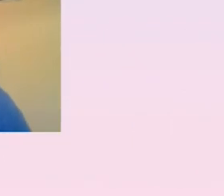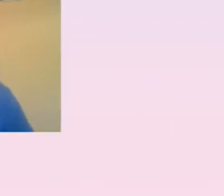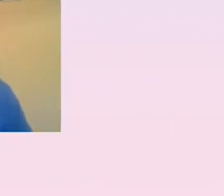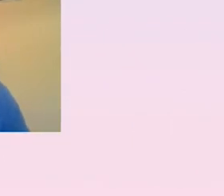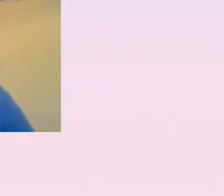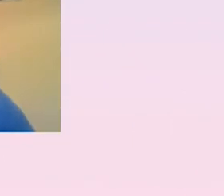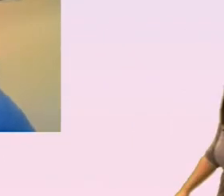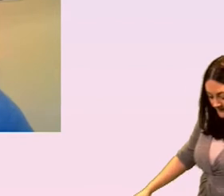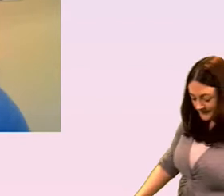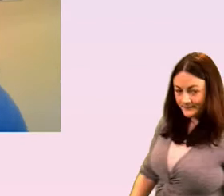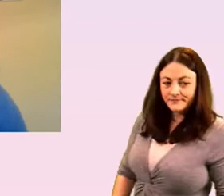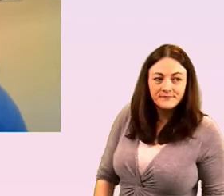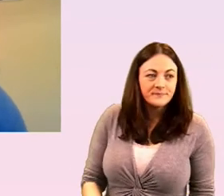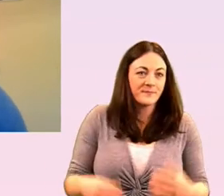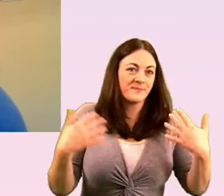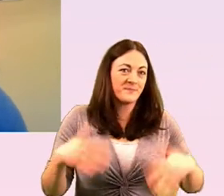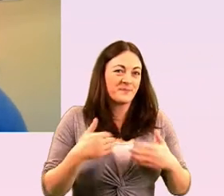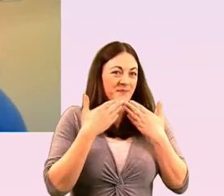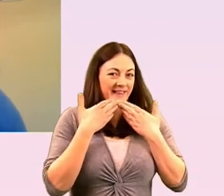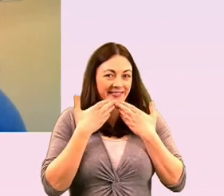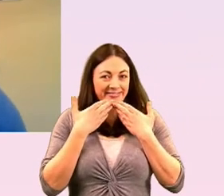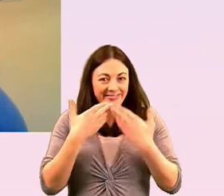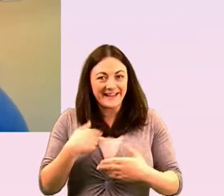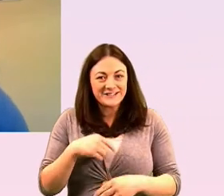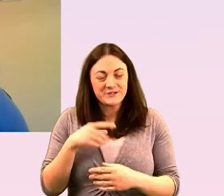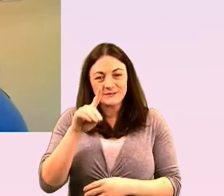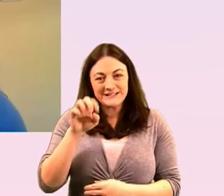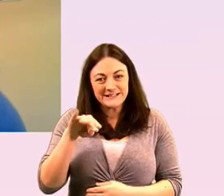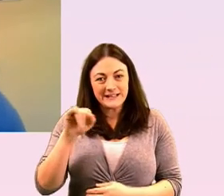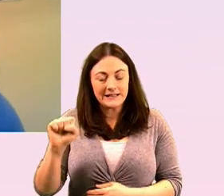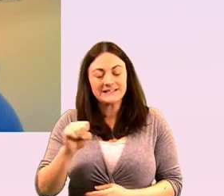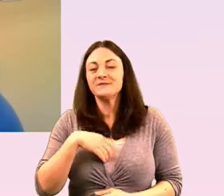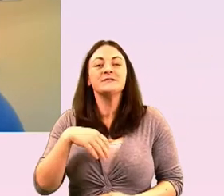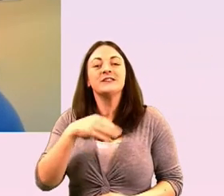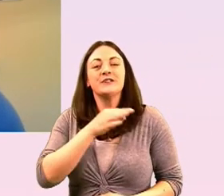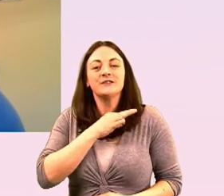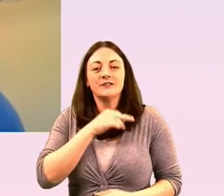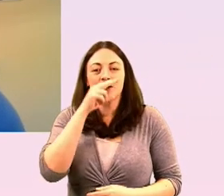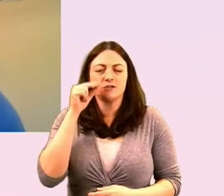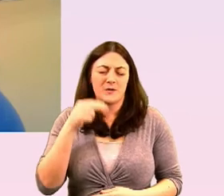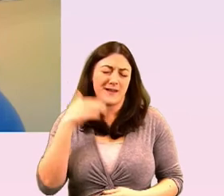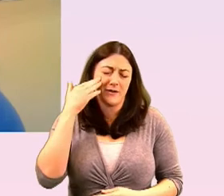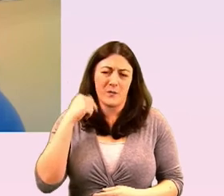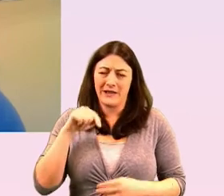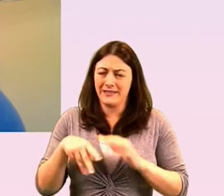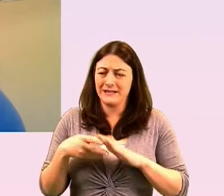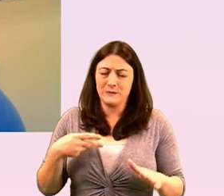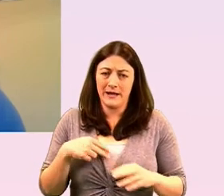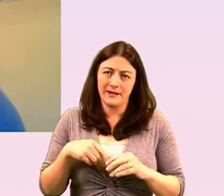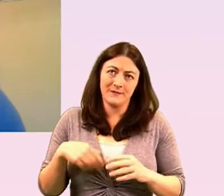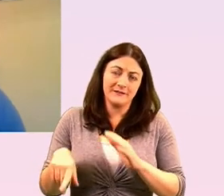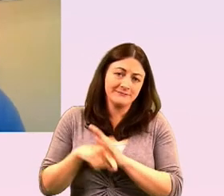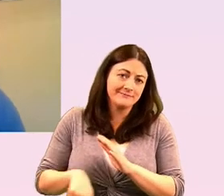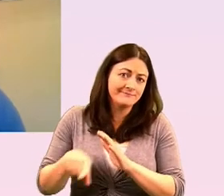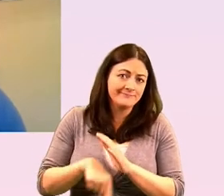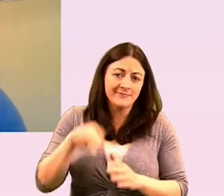that's super denise thank you so much for that good news on a day and in a week where there hasn't been much of us so well done and we look